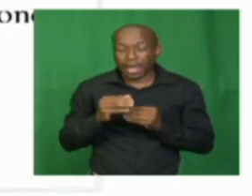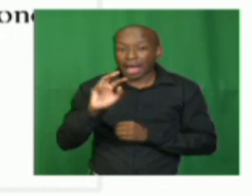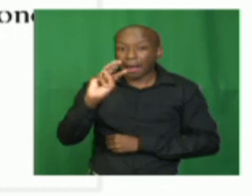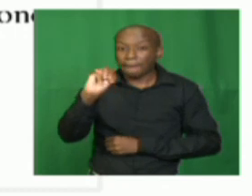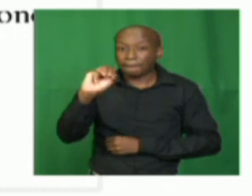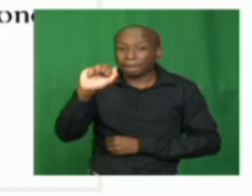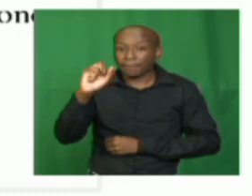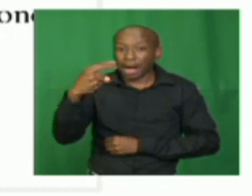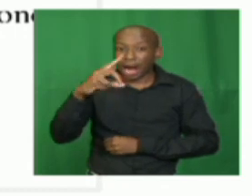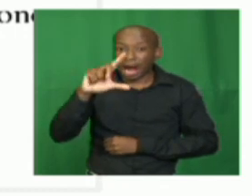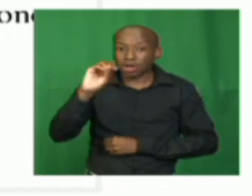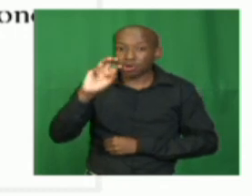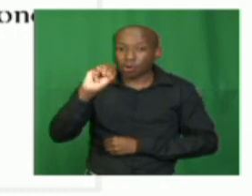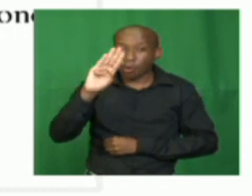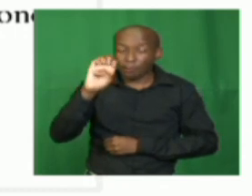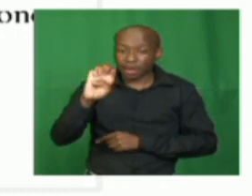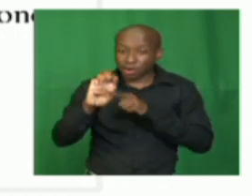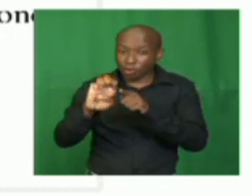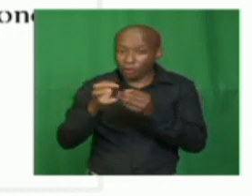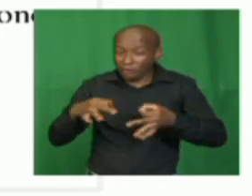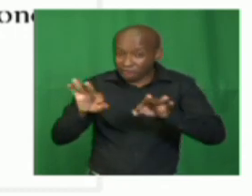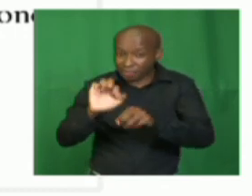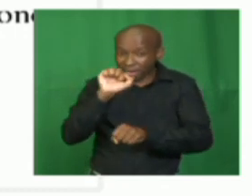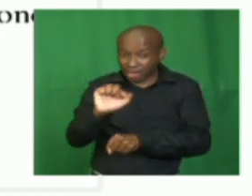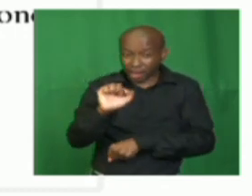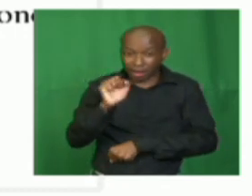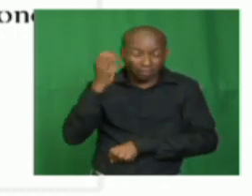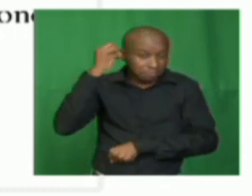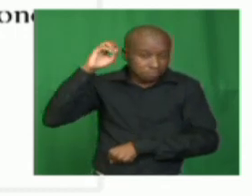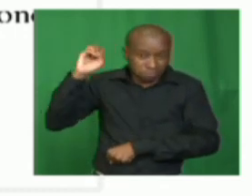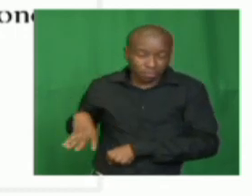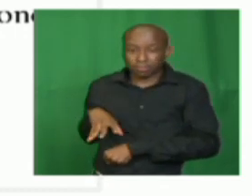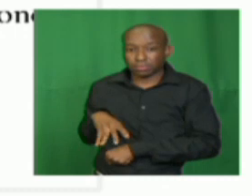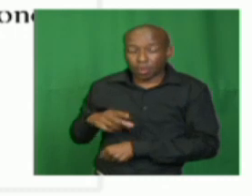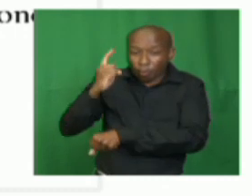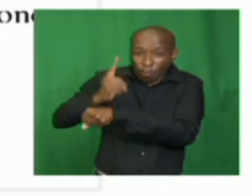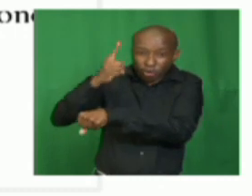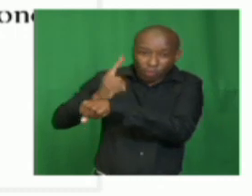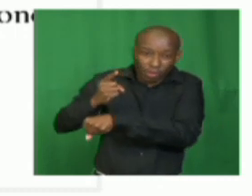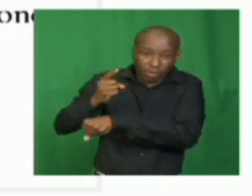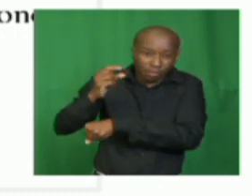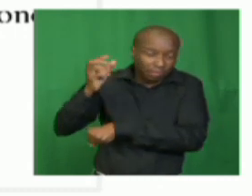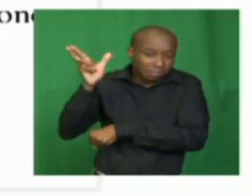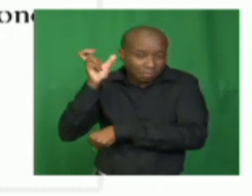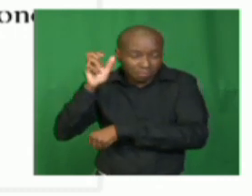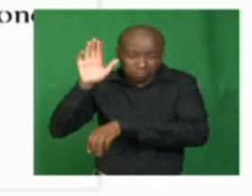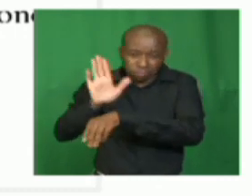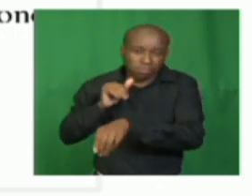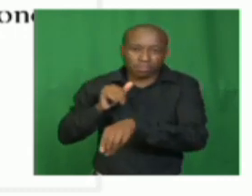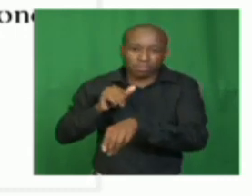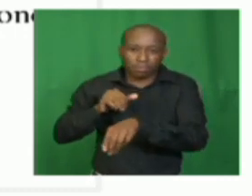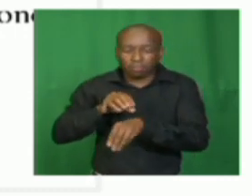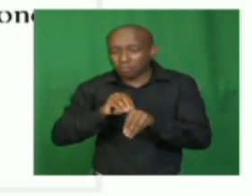Malatini and his family did not listen to the king's warning, and went out moving around,